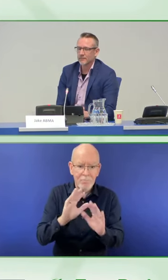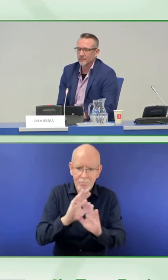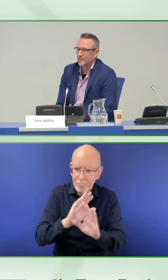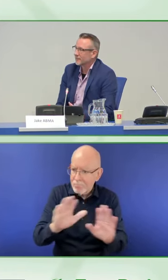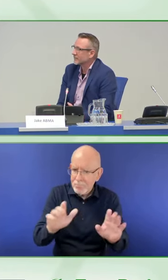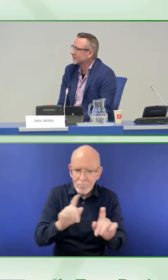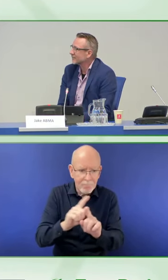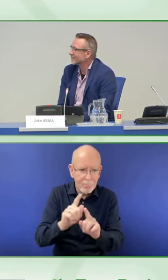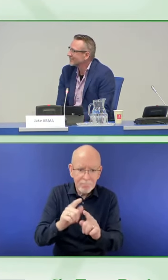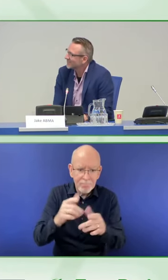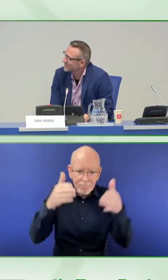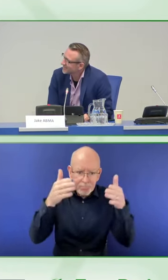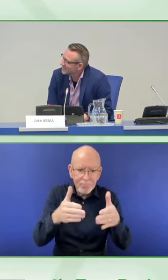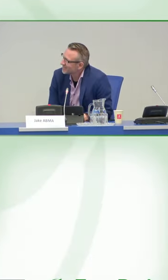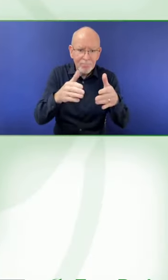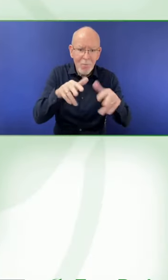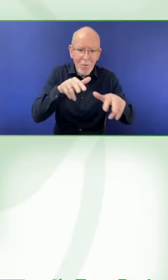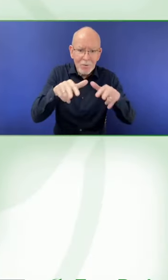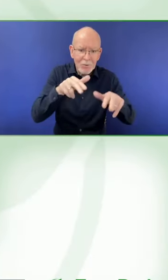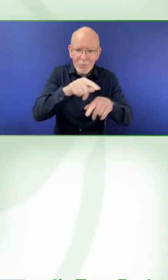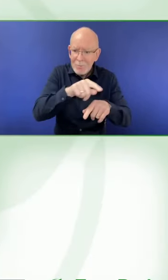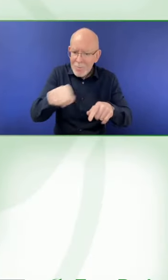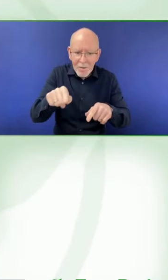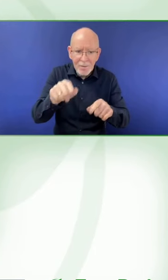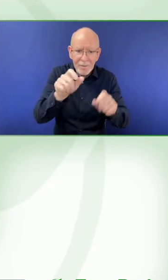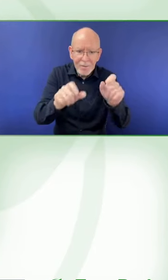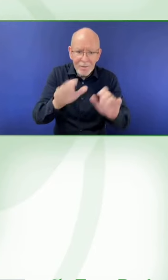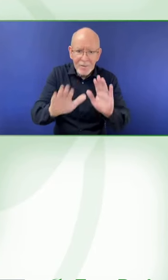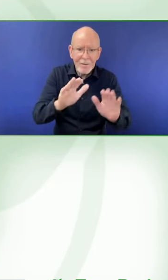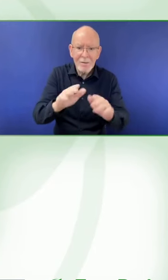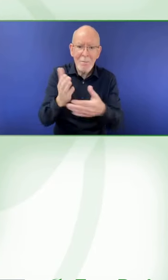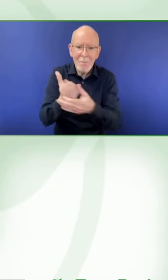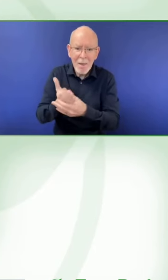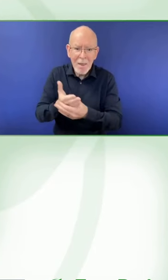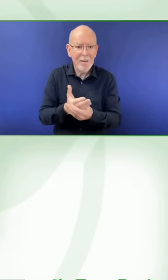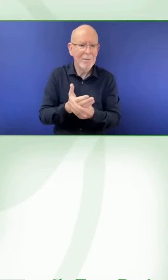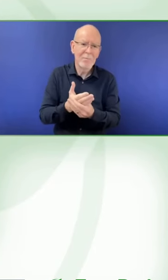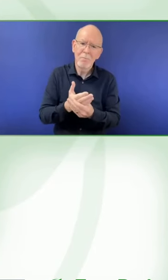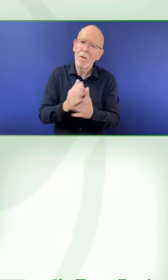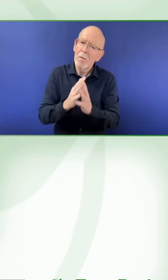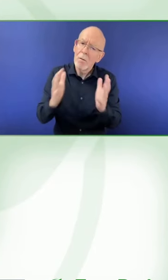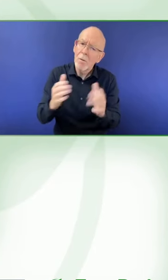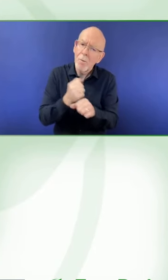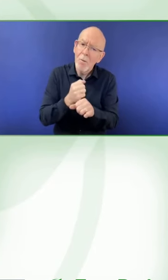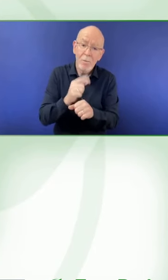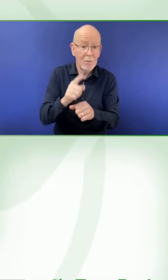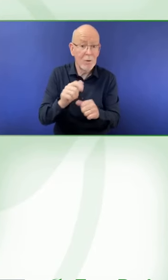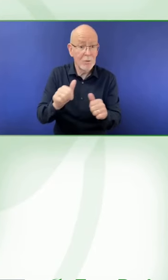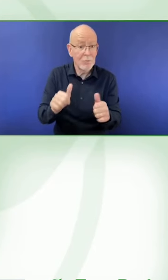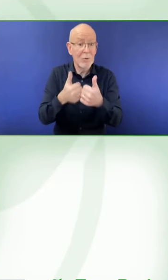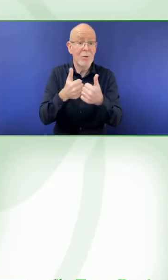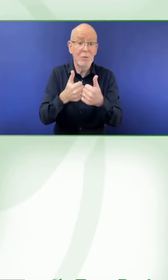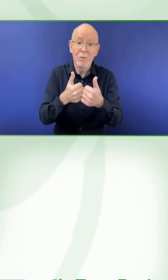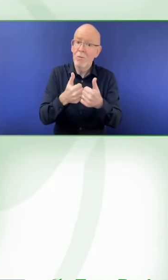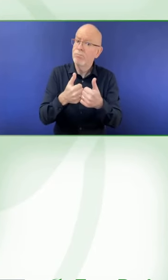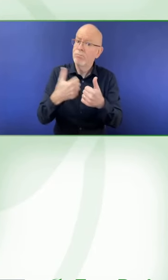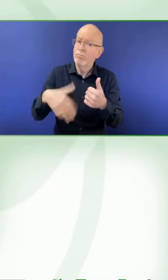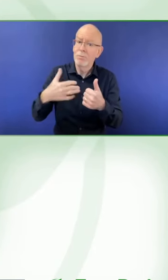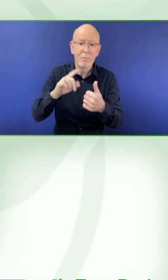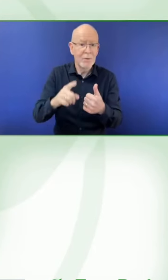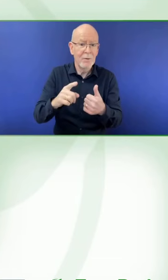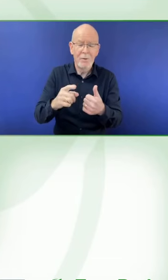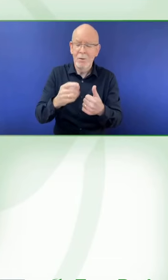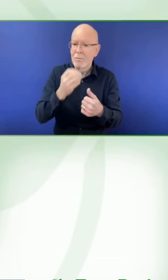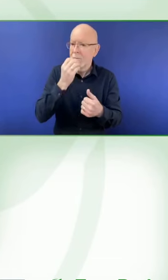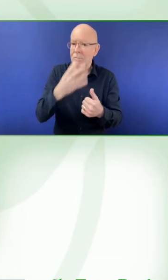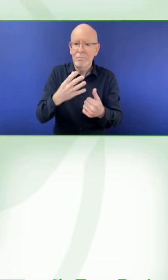Thank you. And I've just realized we didn't give a round of applause to Thomas, so we should just do one for Cash Reader as well. Thank you, Jake.